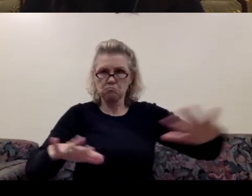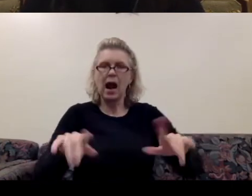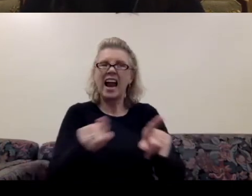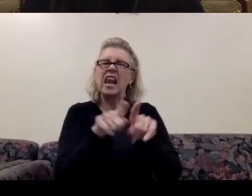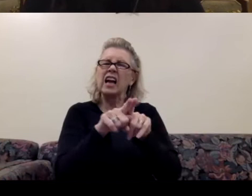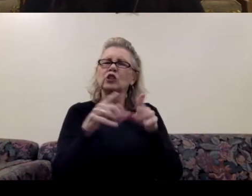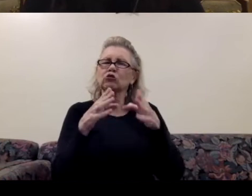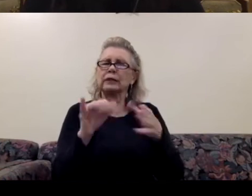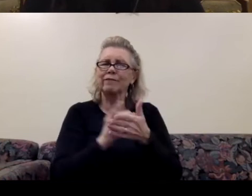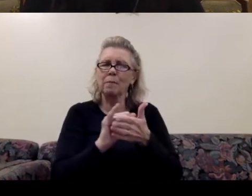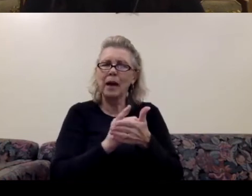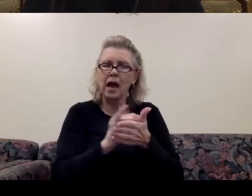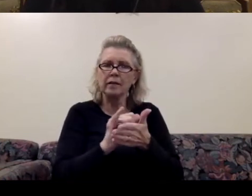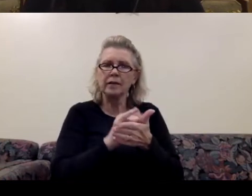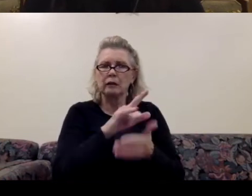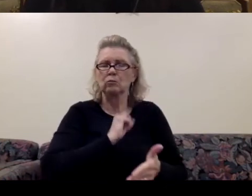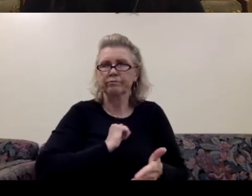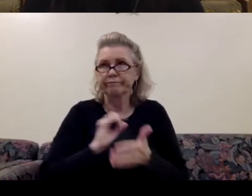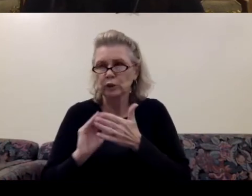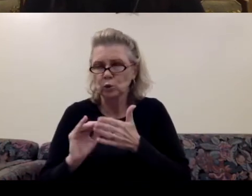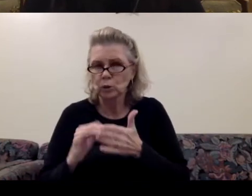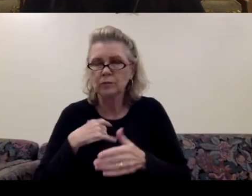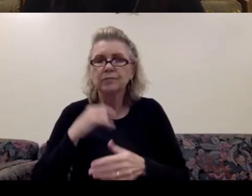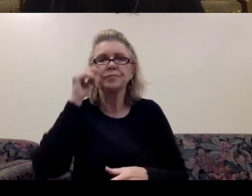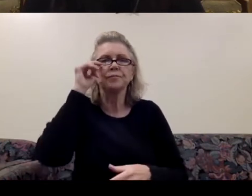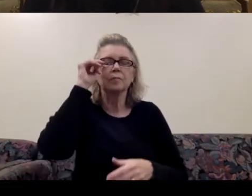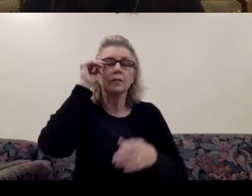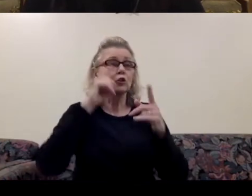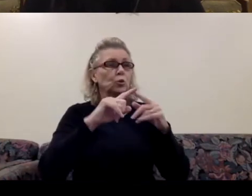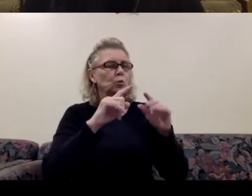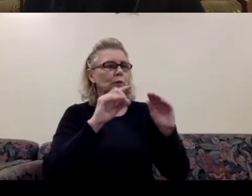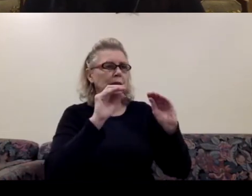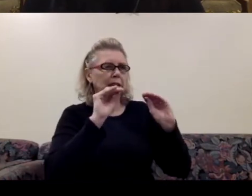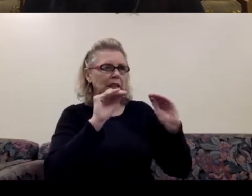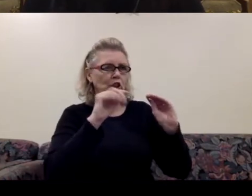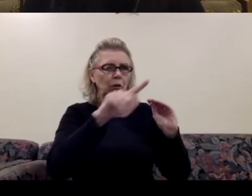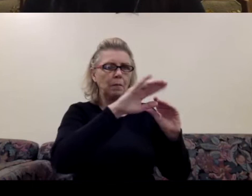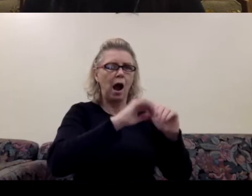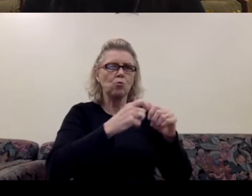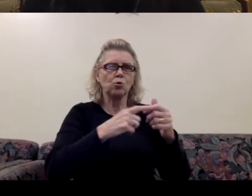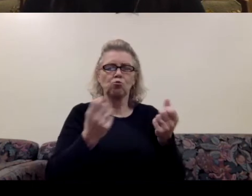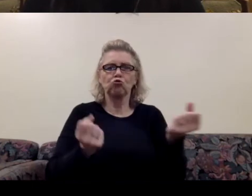Excuse me to teach the sanitation workers, how to drive trucks.